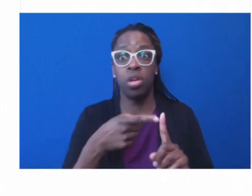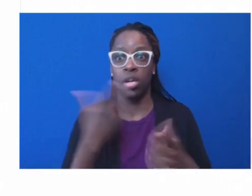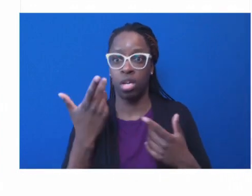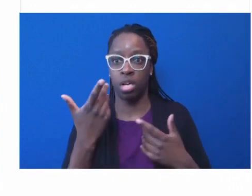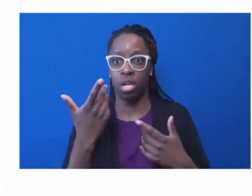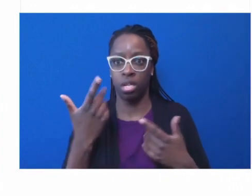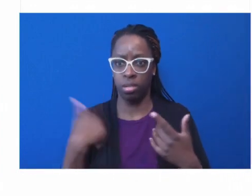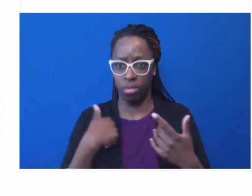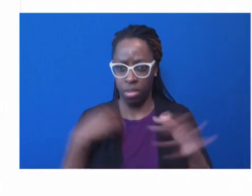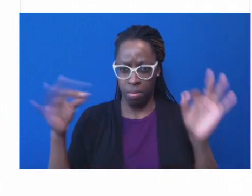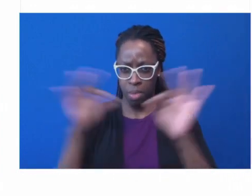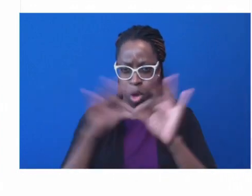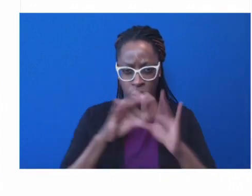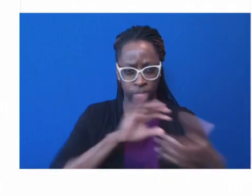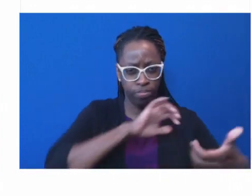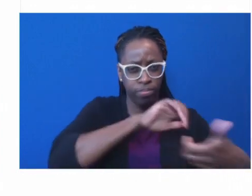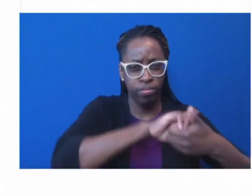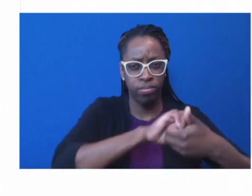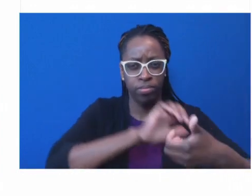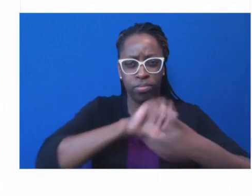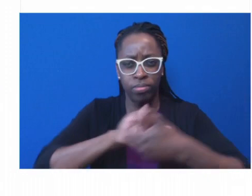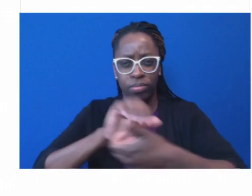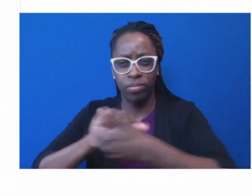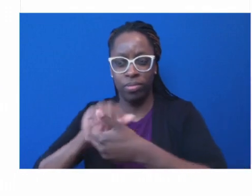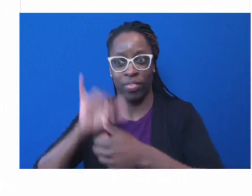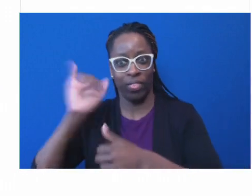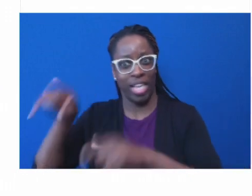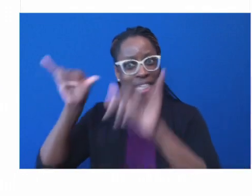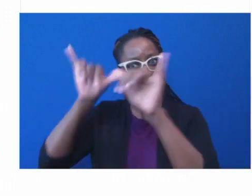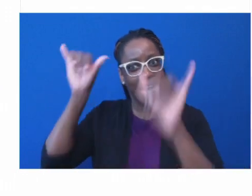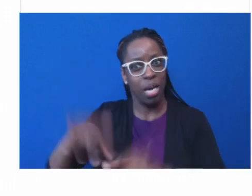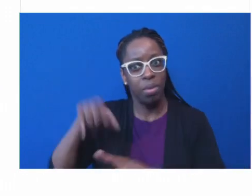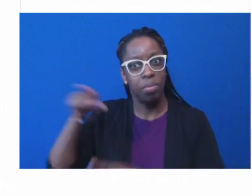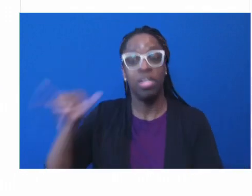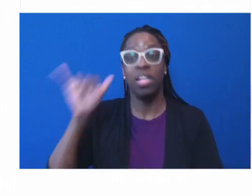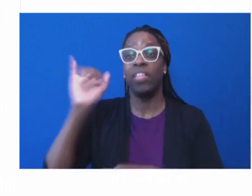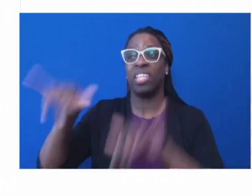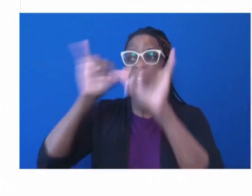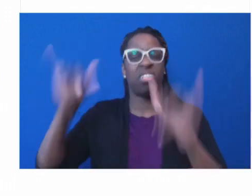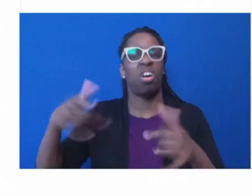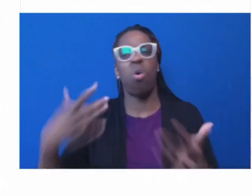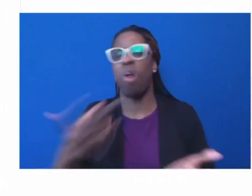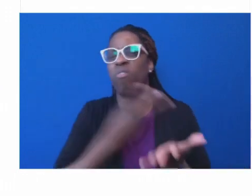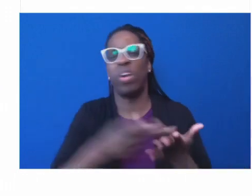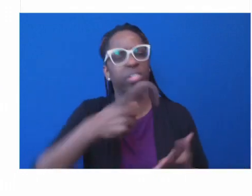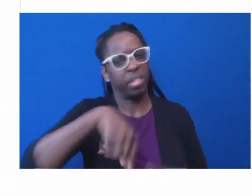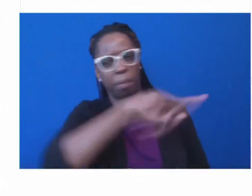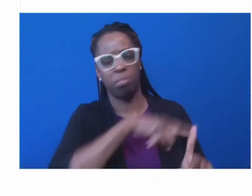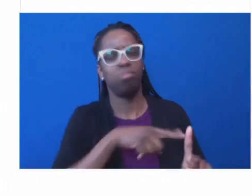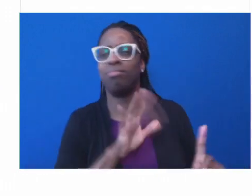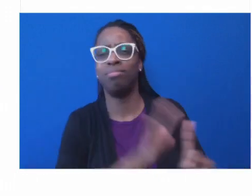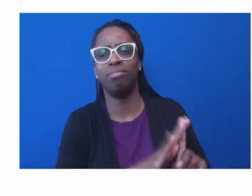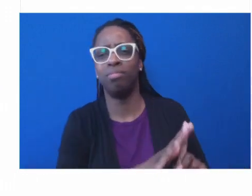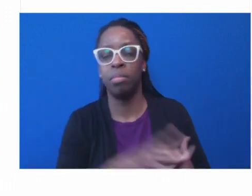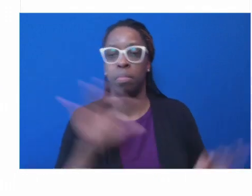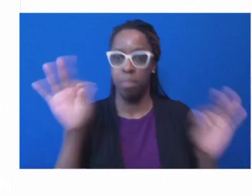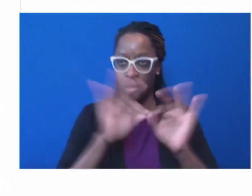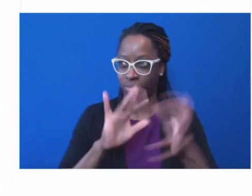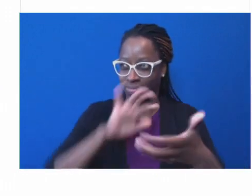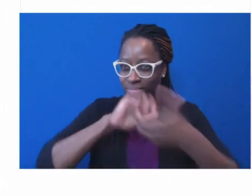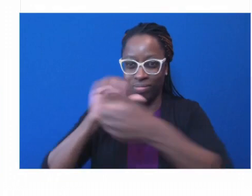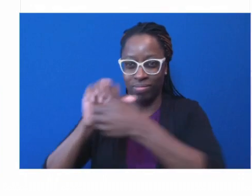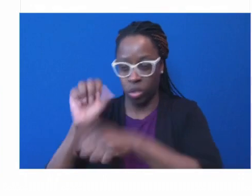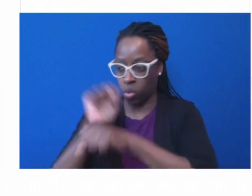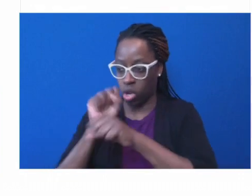not to be swallowed up by it, but to stand side by side equally and independently. At the same time, all of us understanding